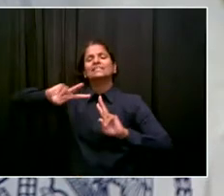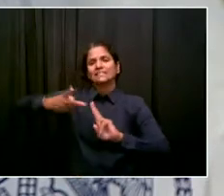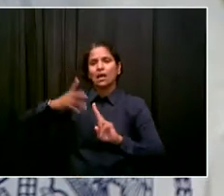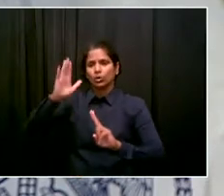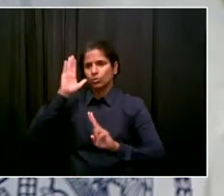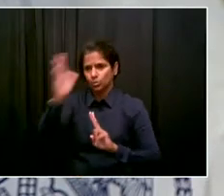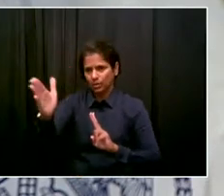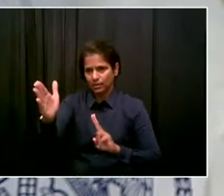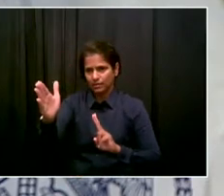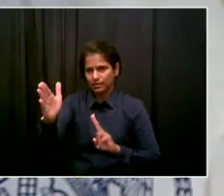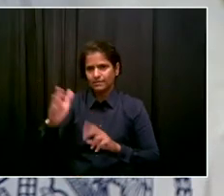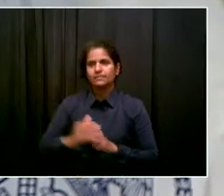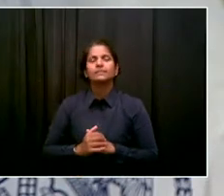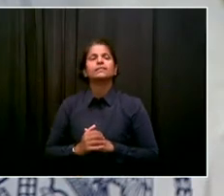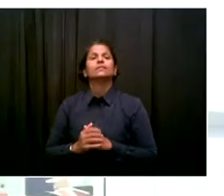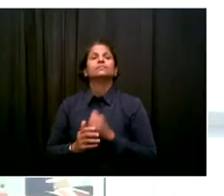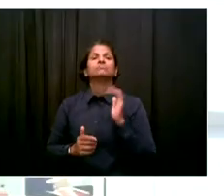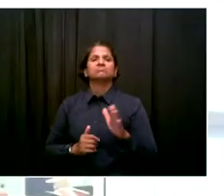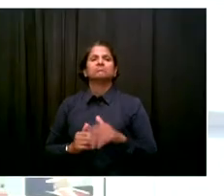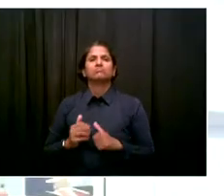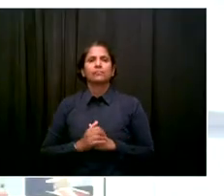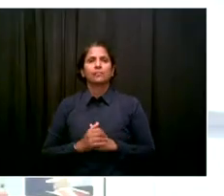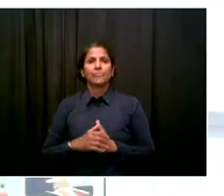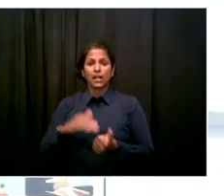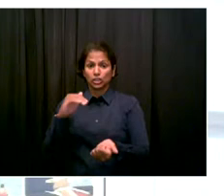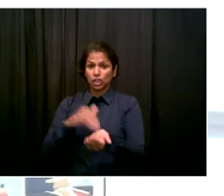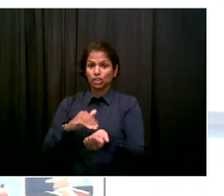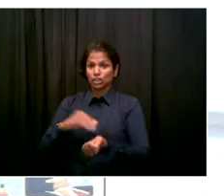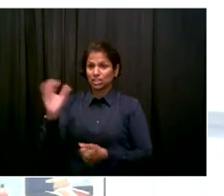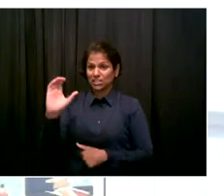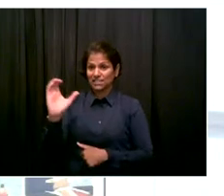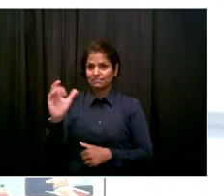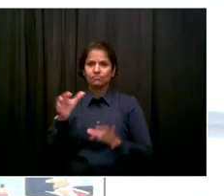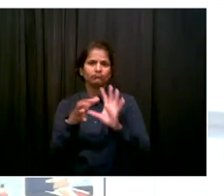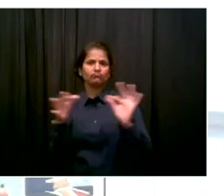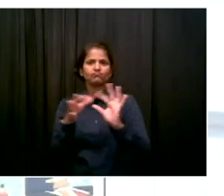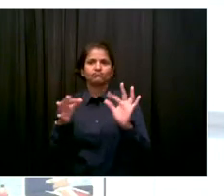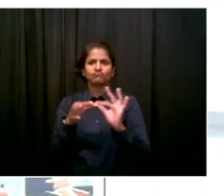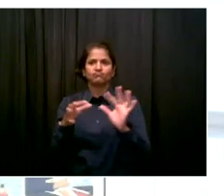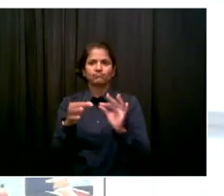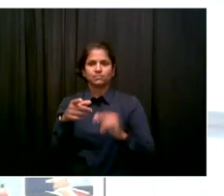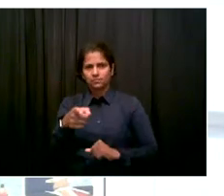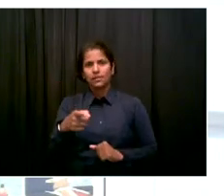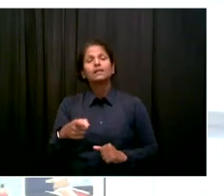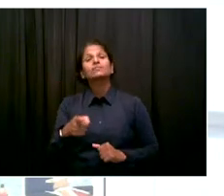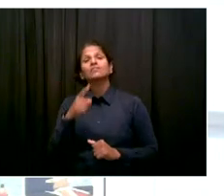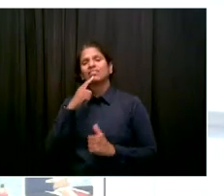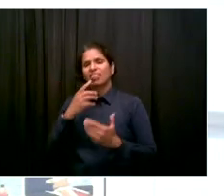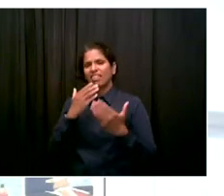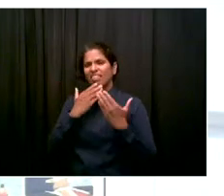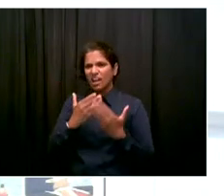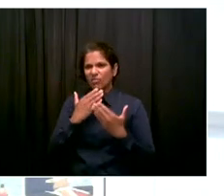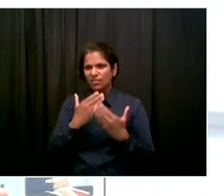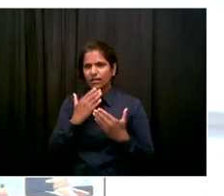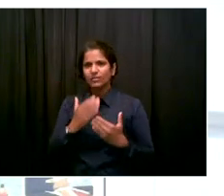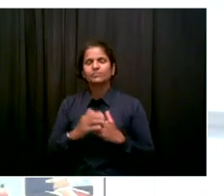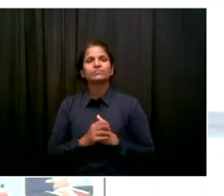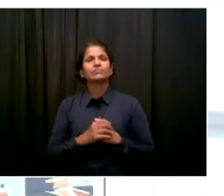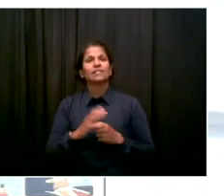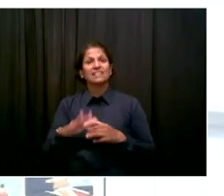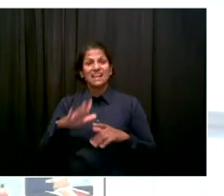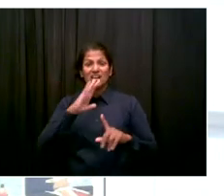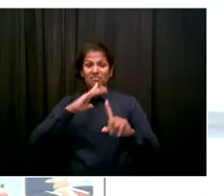Thank you, Mr. Mayor. And as you said, equity has been a central pillar of vaccination campaign from the beginning.